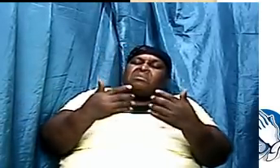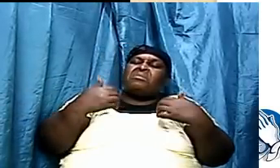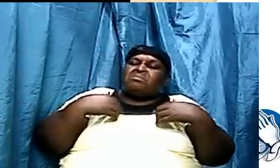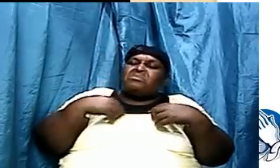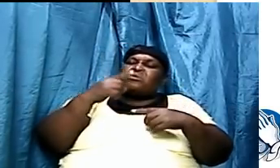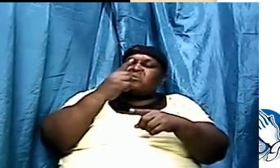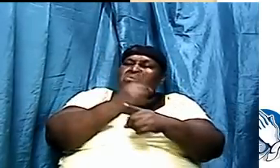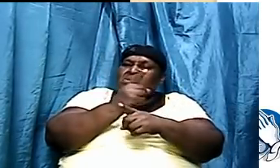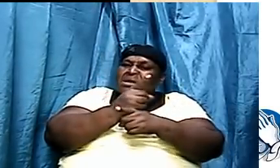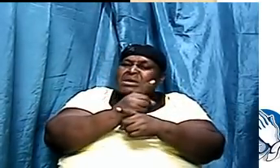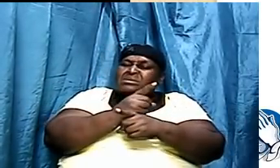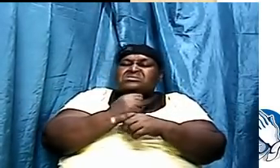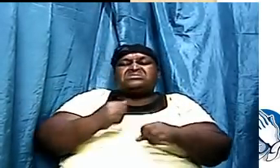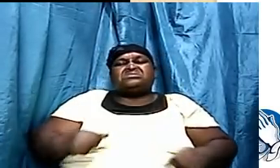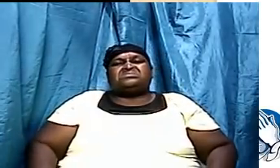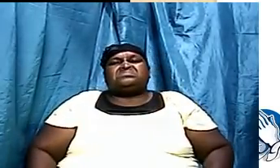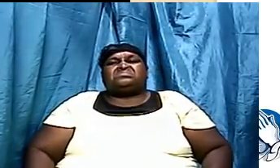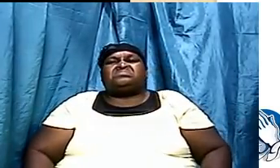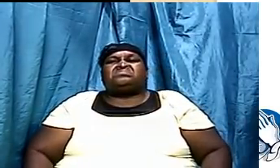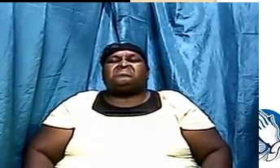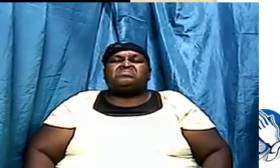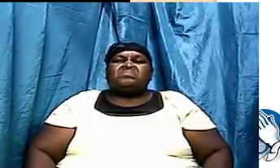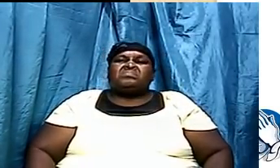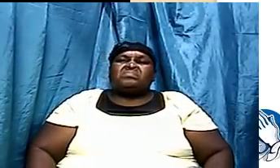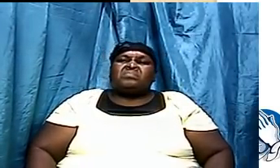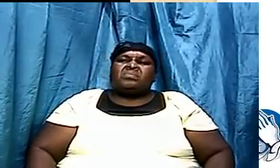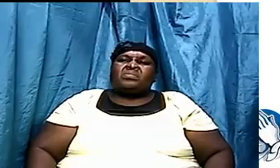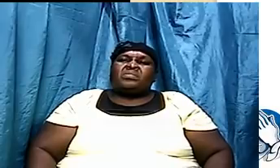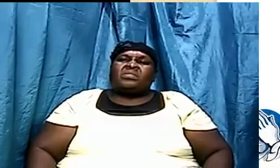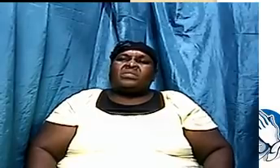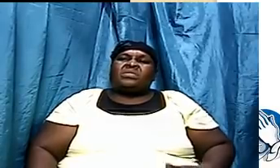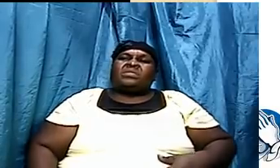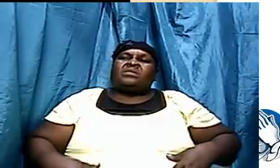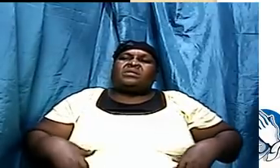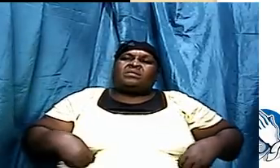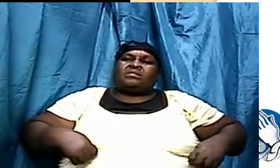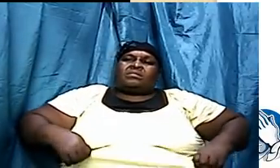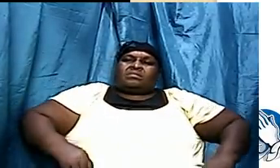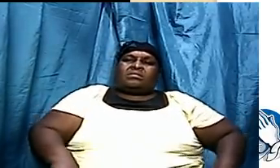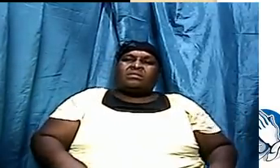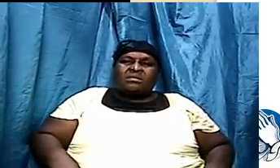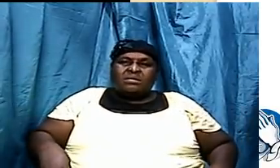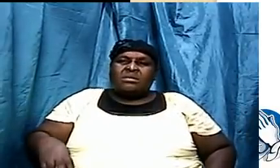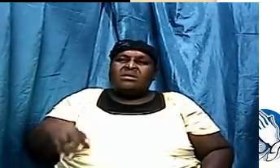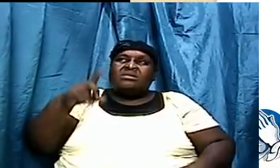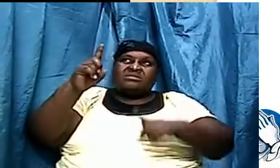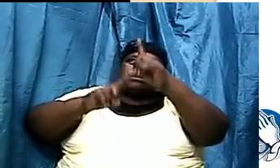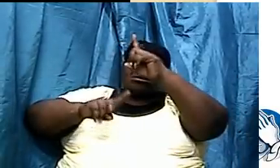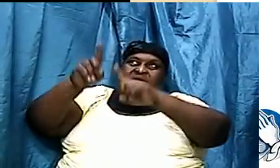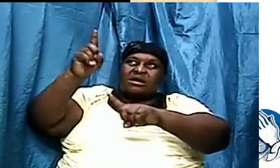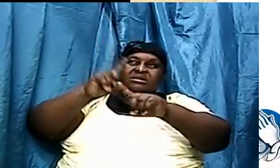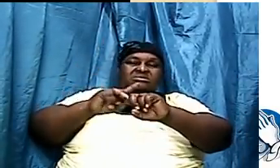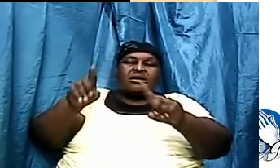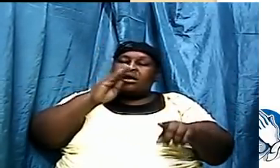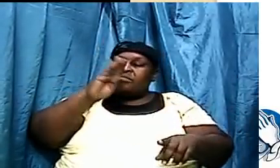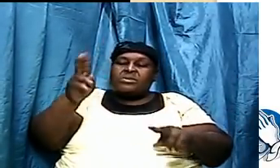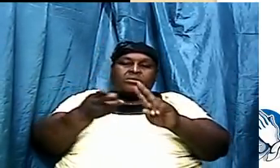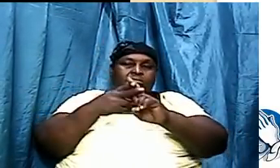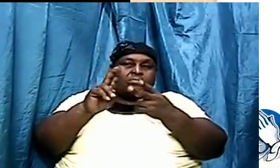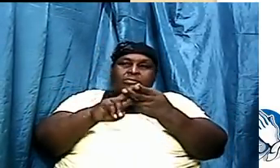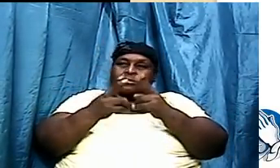no the Bible had it all right all along as I said before the stars cannot be numbered